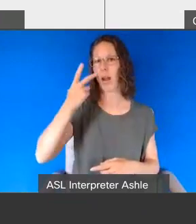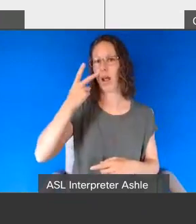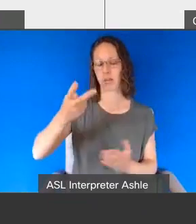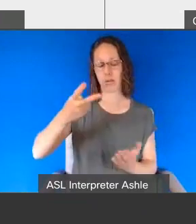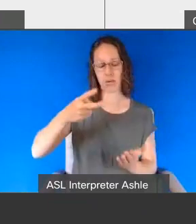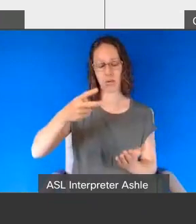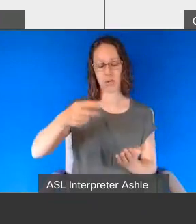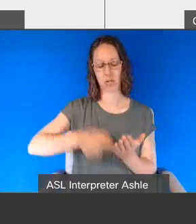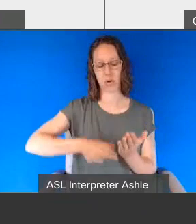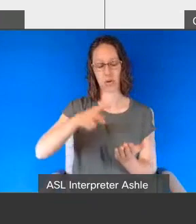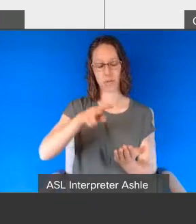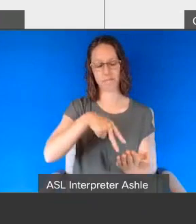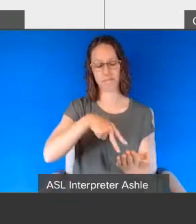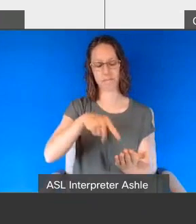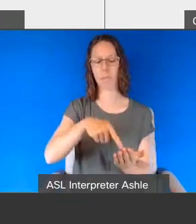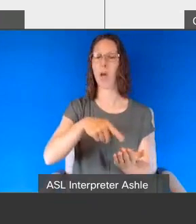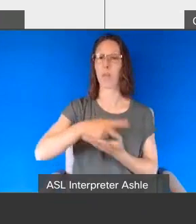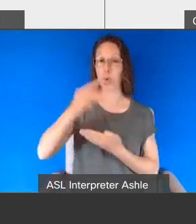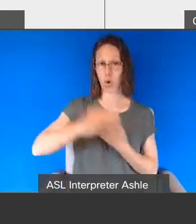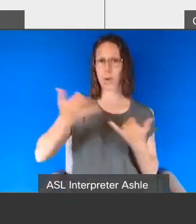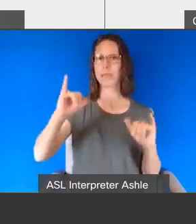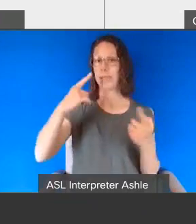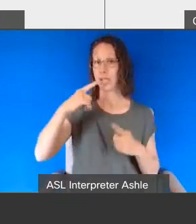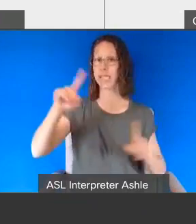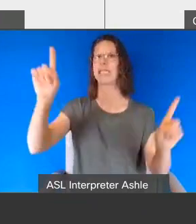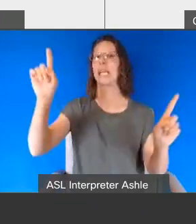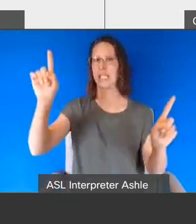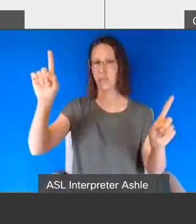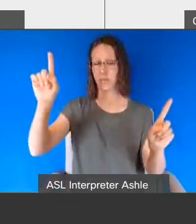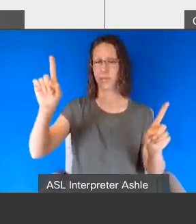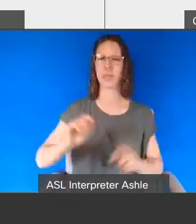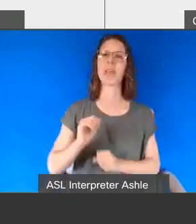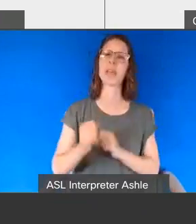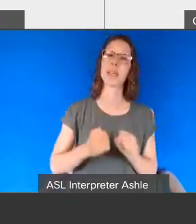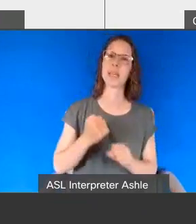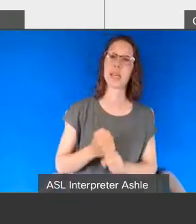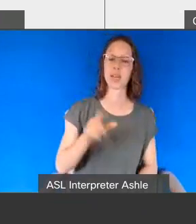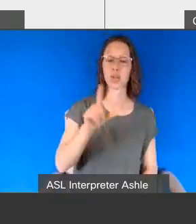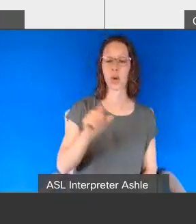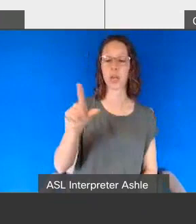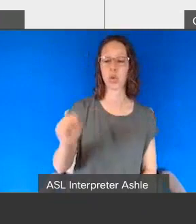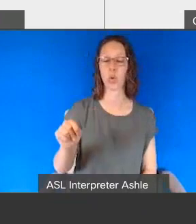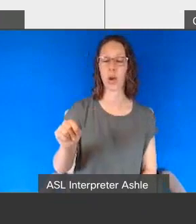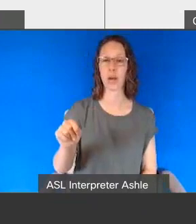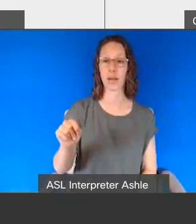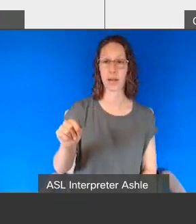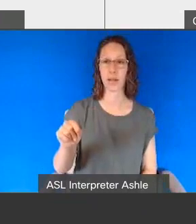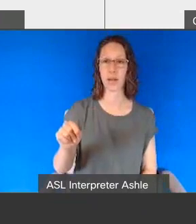that their program is still hugely successful in 2020 the co-responders had a total of